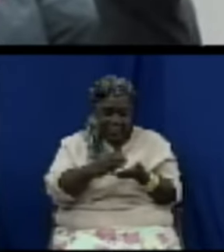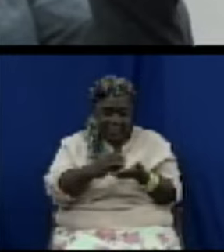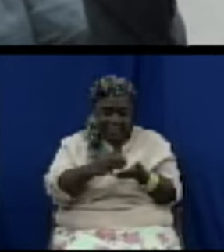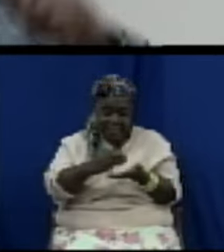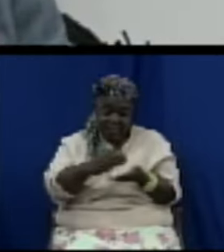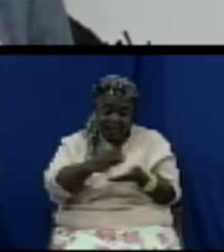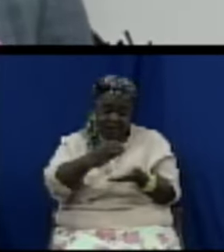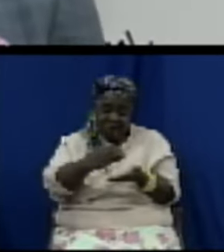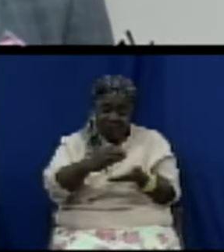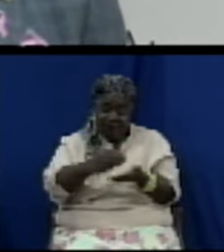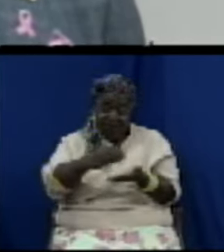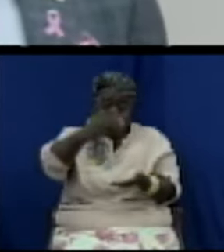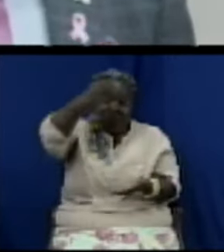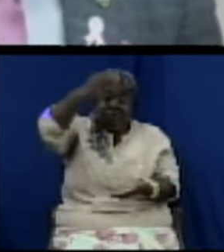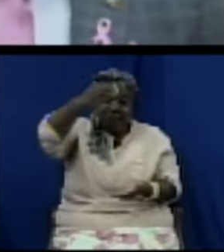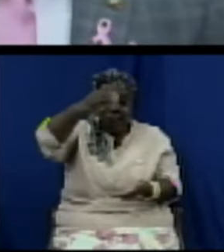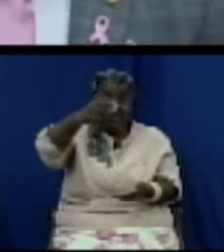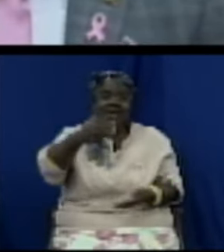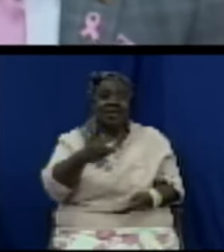is a glass, you know.